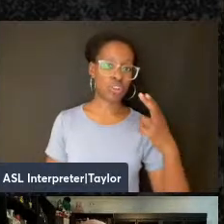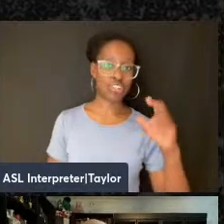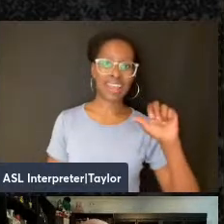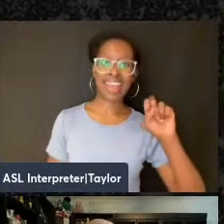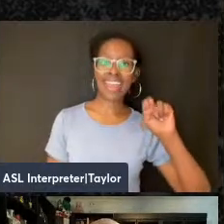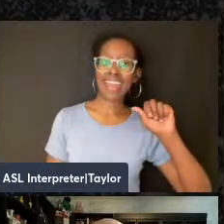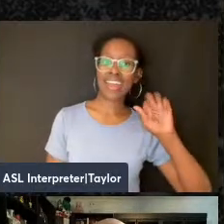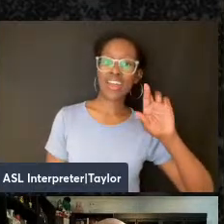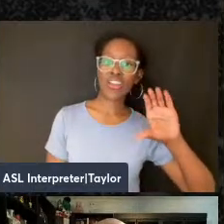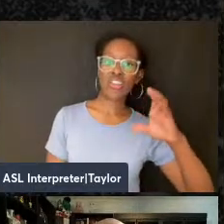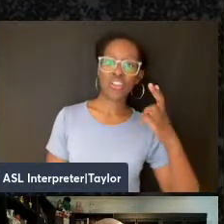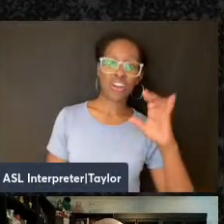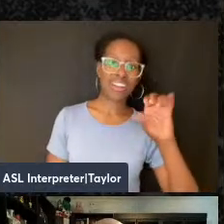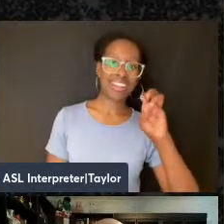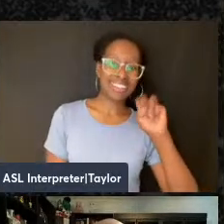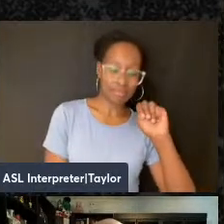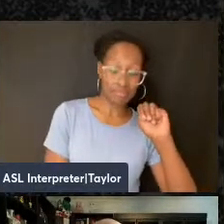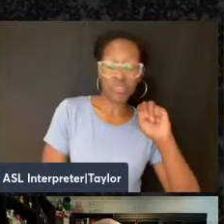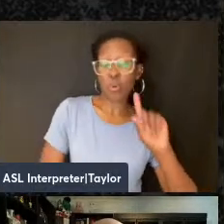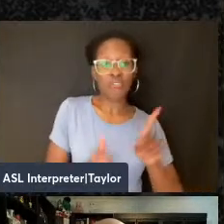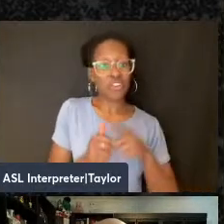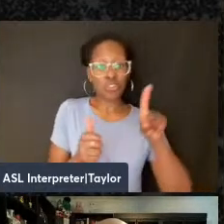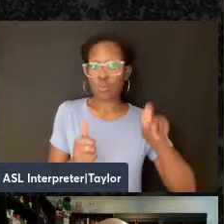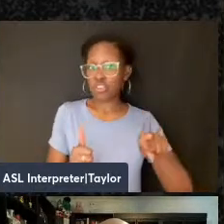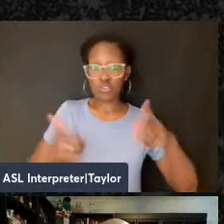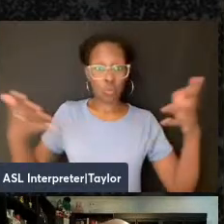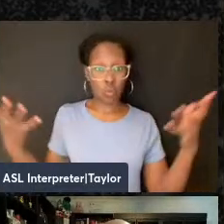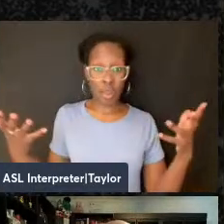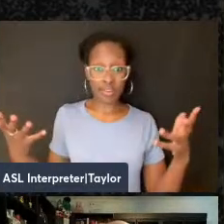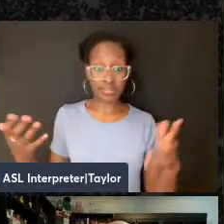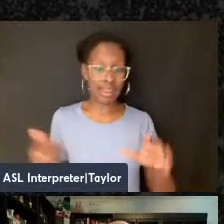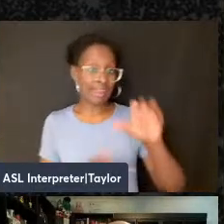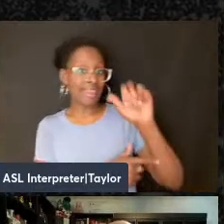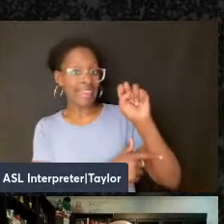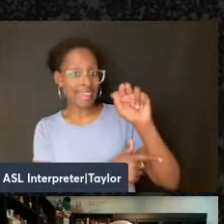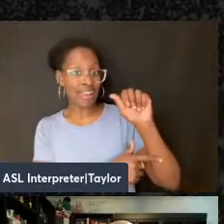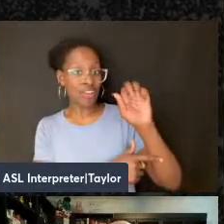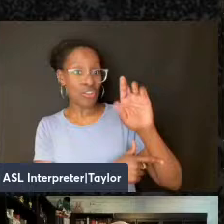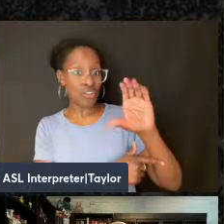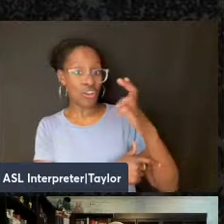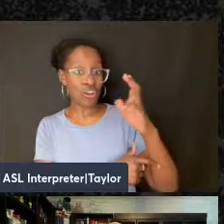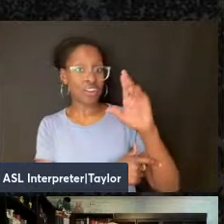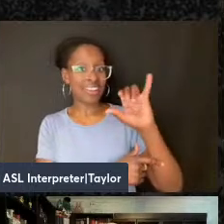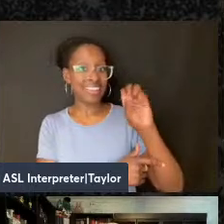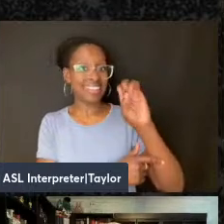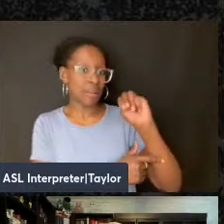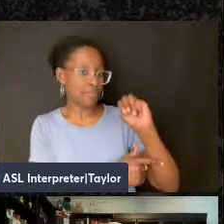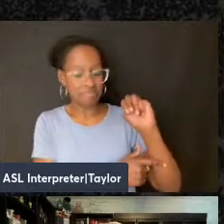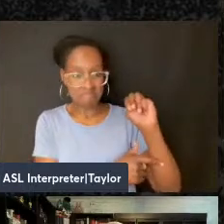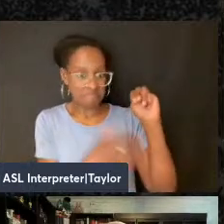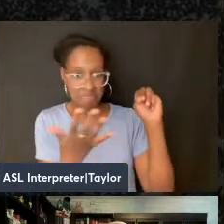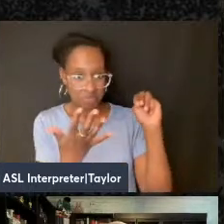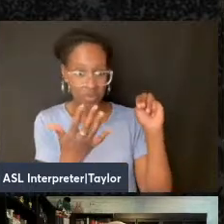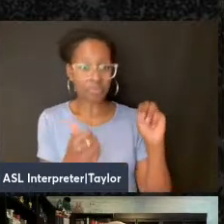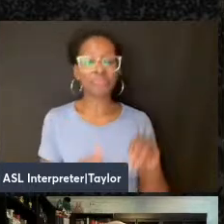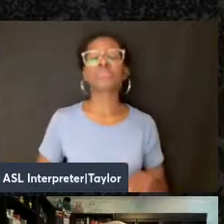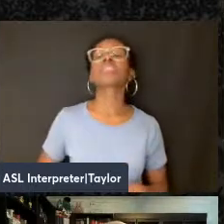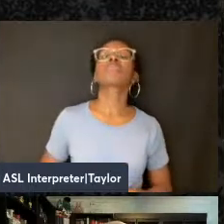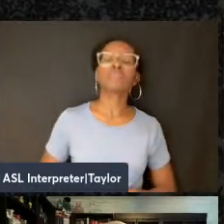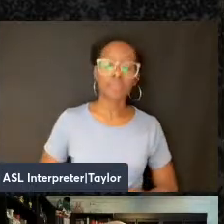naturally leads to the question, what is anarchism? For the purposes of this volume, we